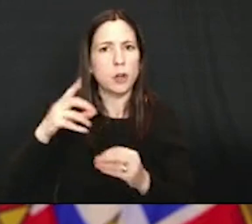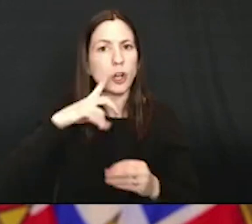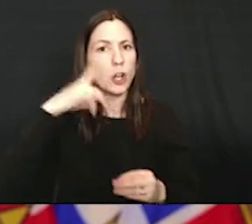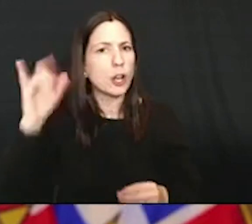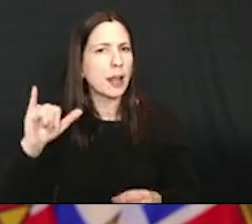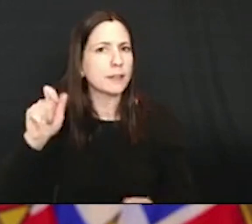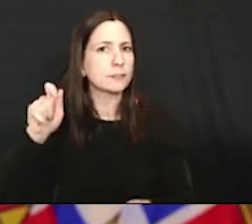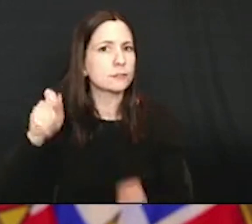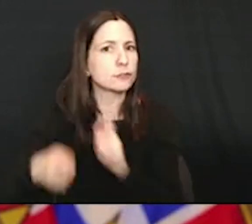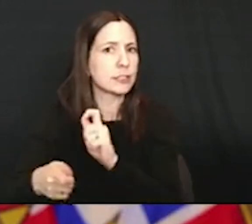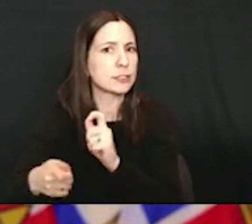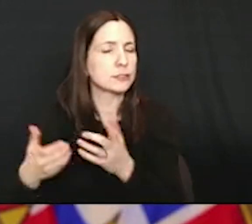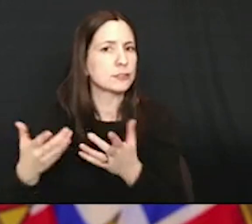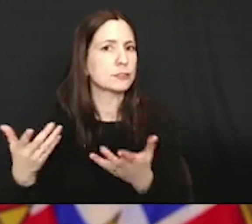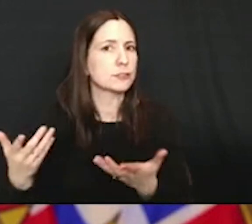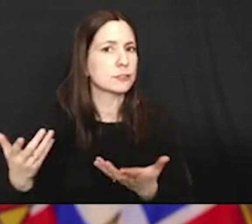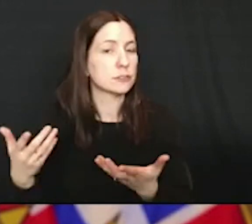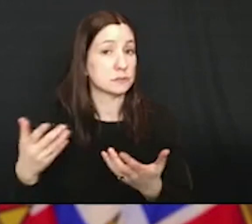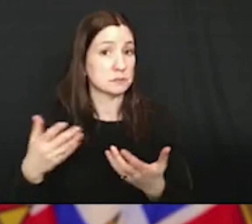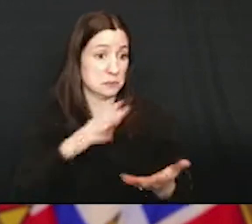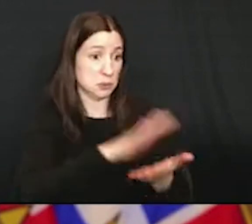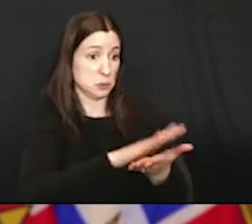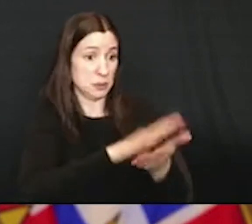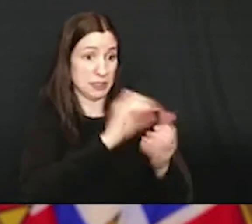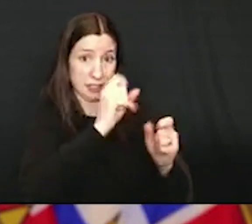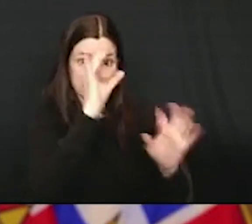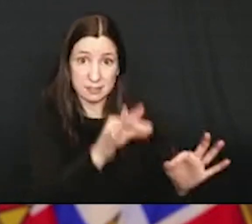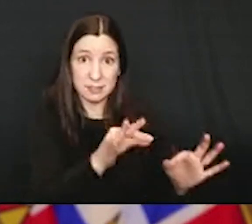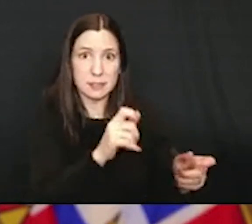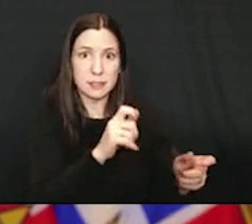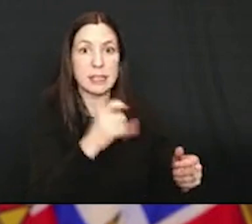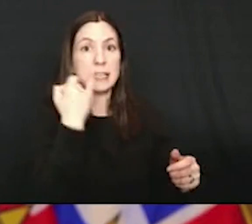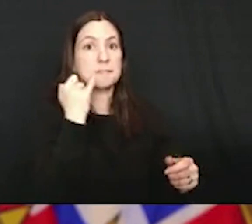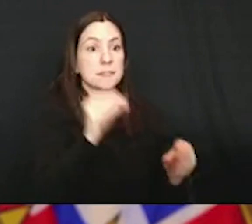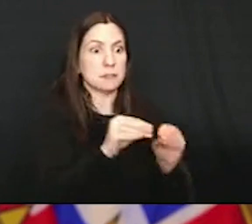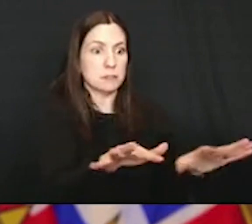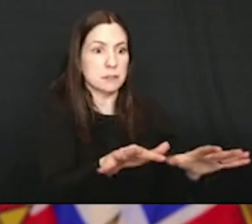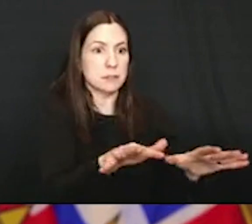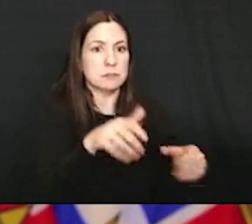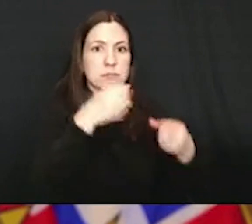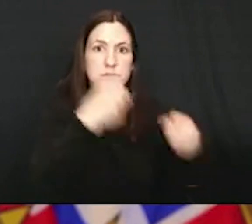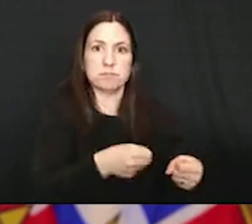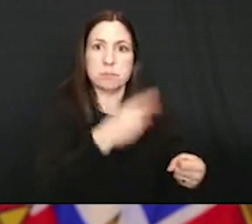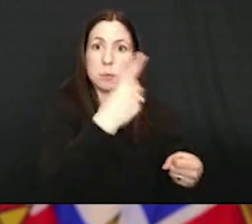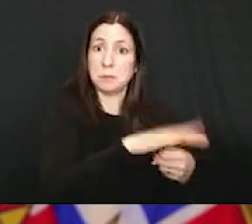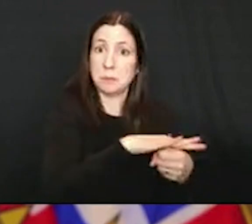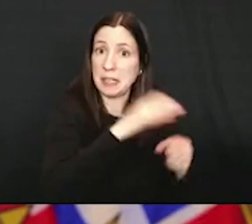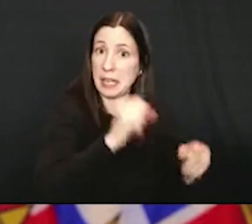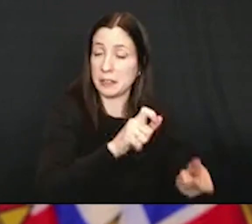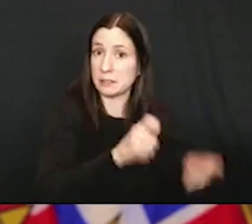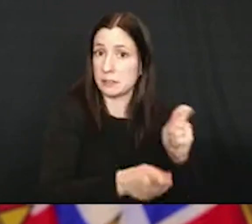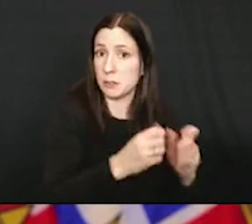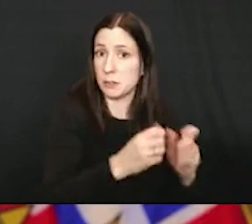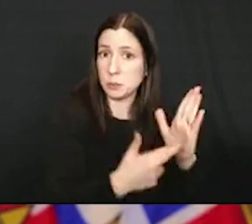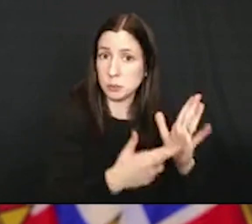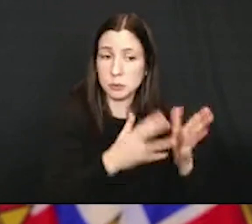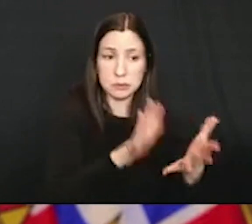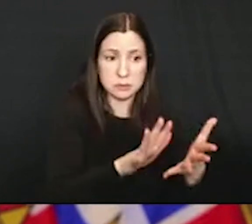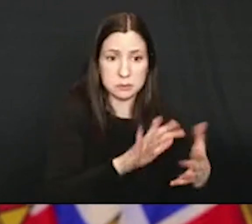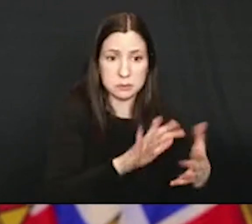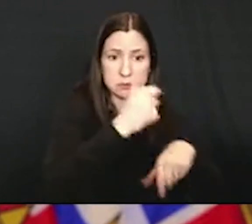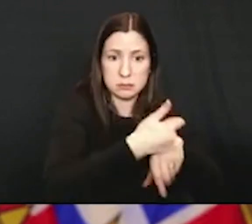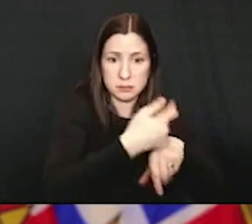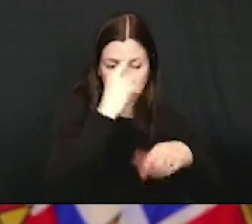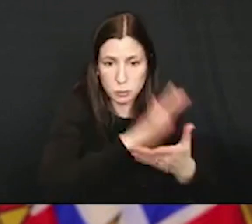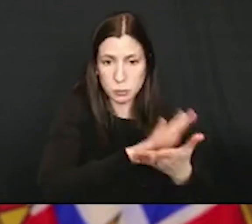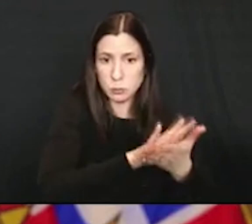accordingly depending on how hot the variant is in a particular area? So I think if we look